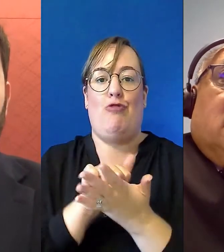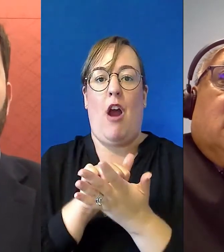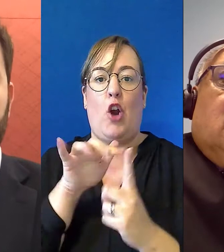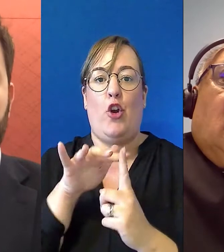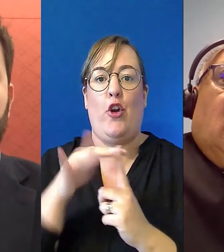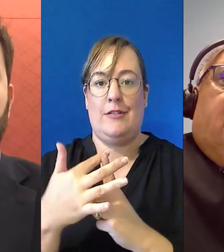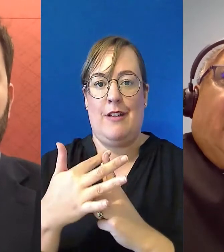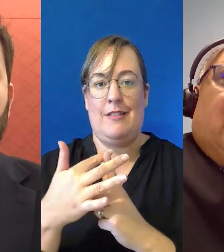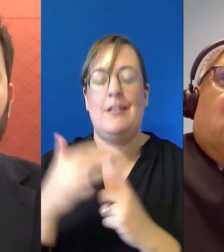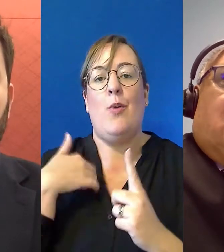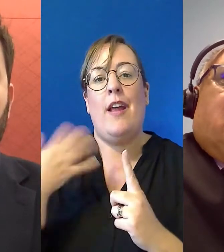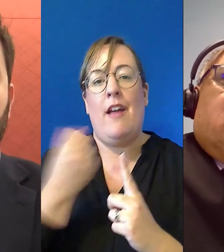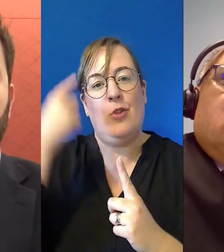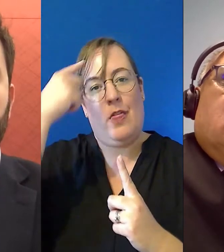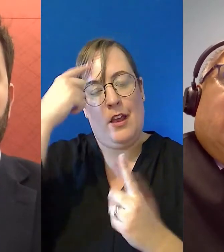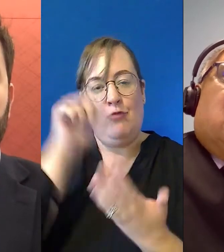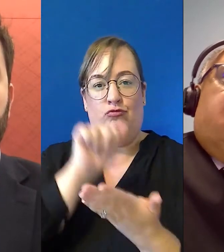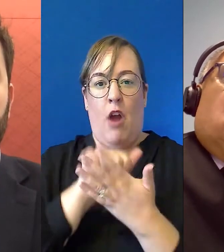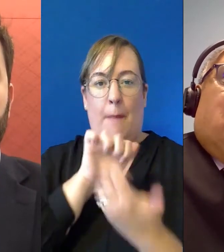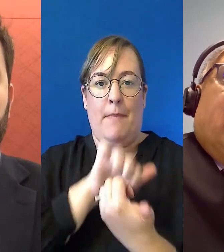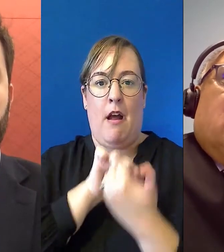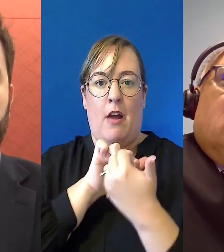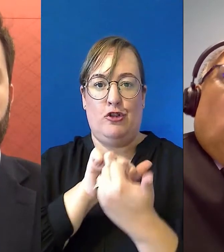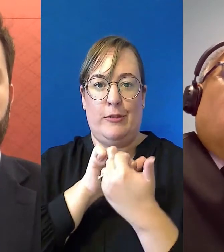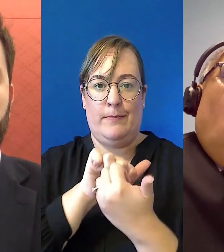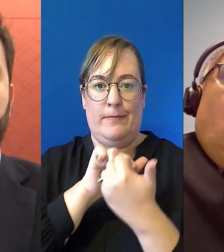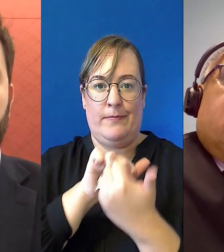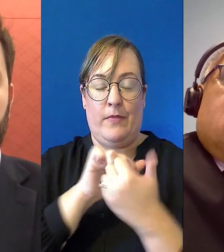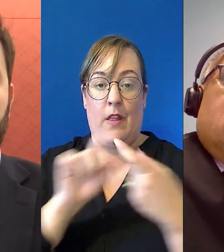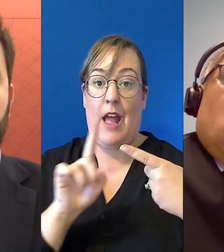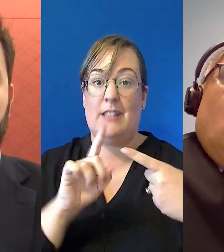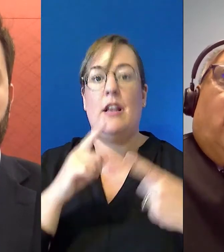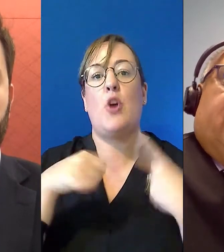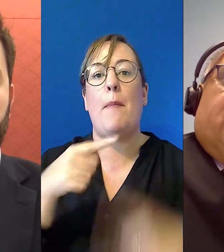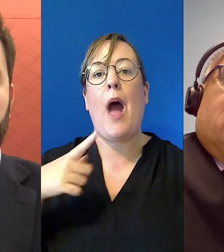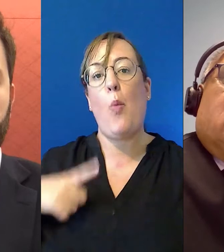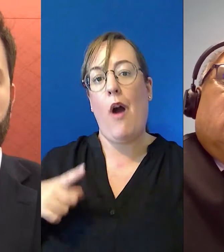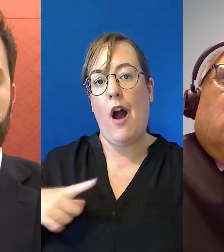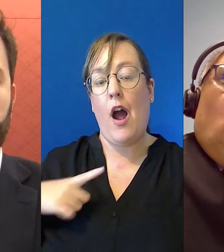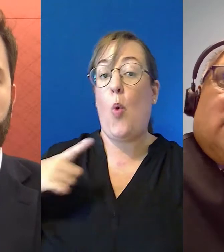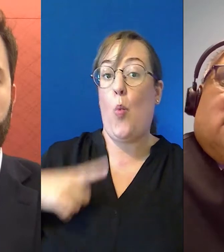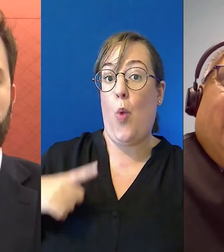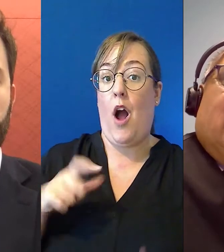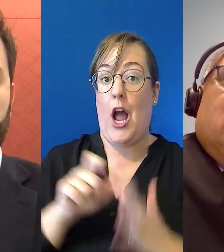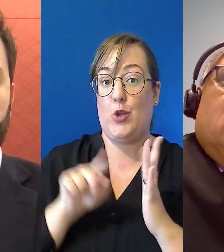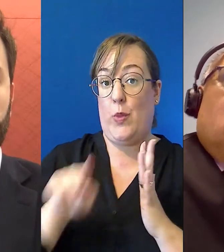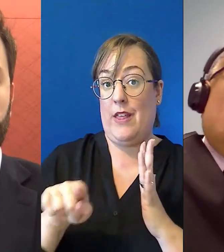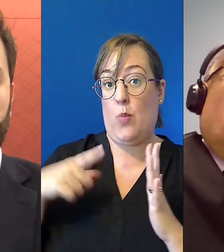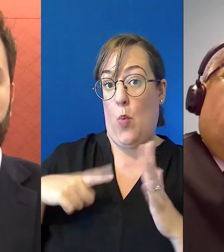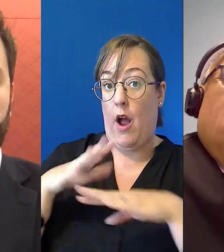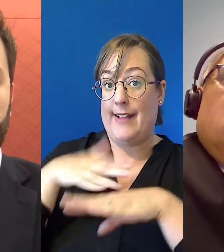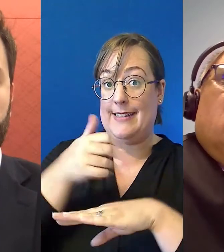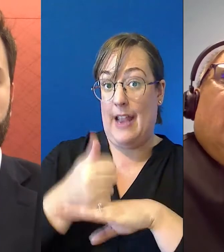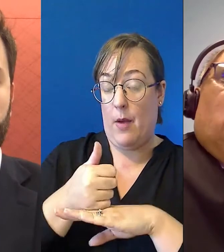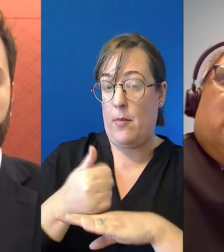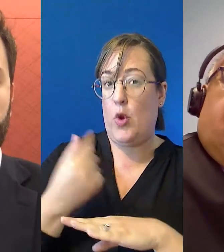about partnerships. So that's the first part. What are the whys? Why are we doing this? Why does it matter? To